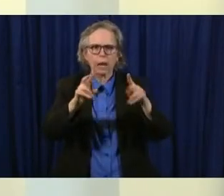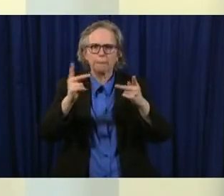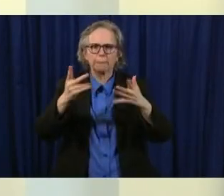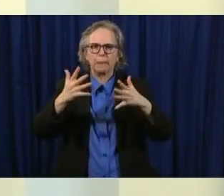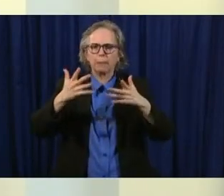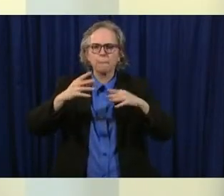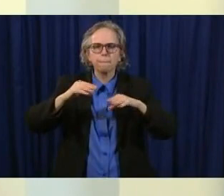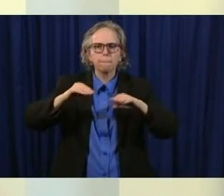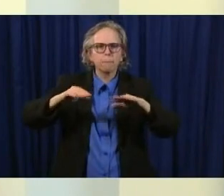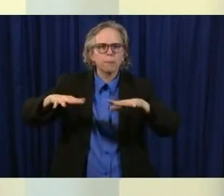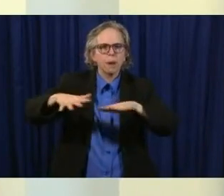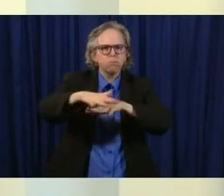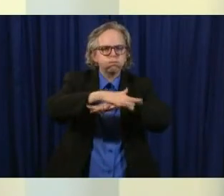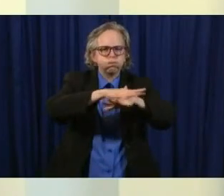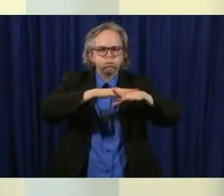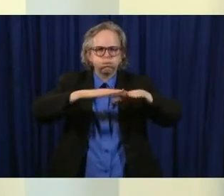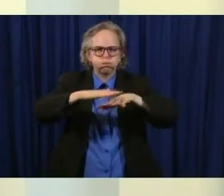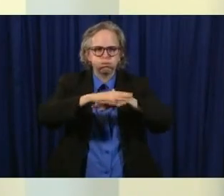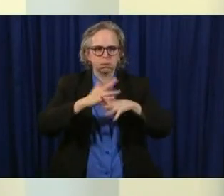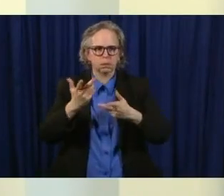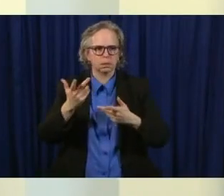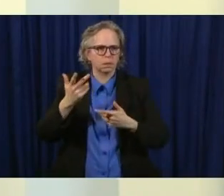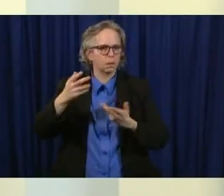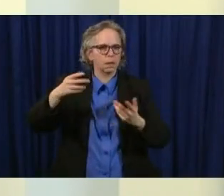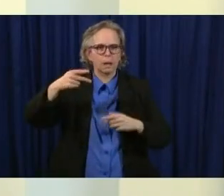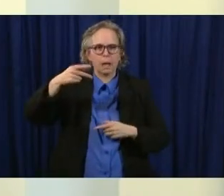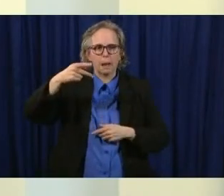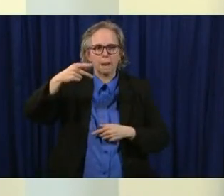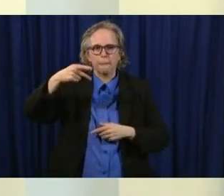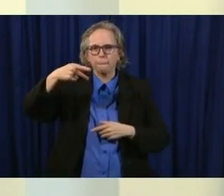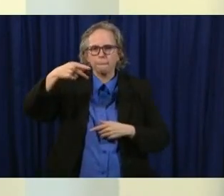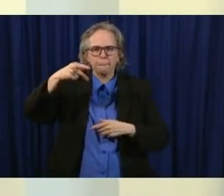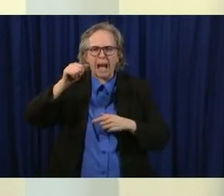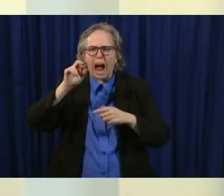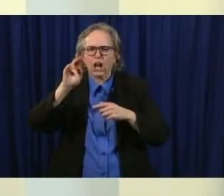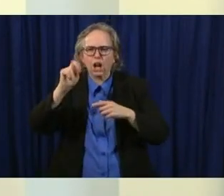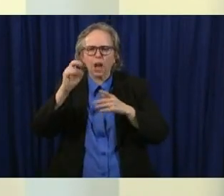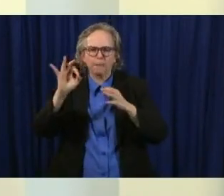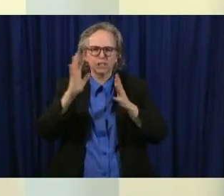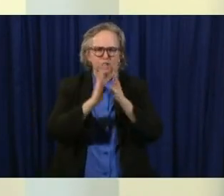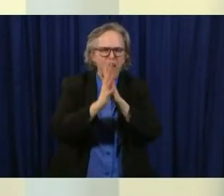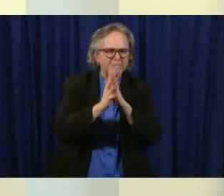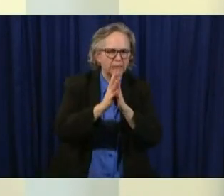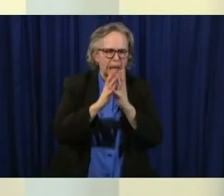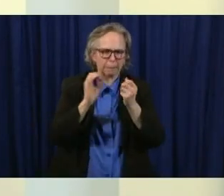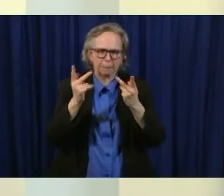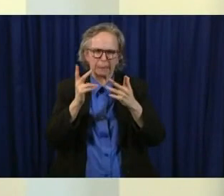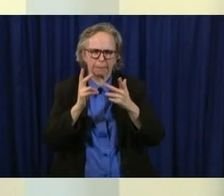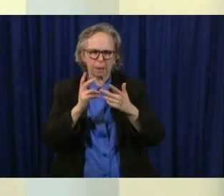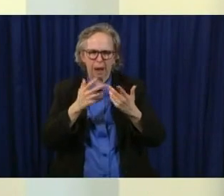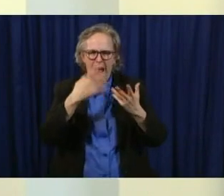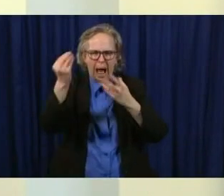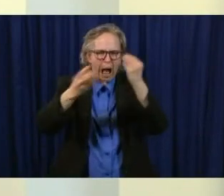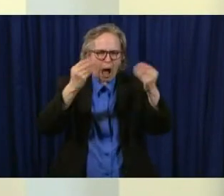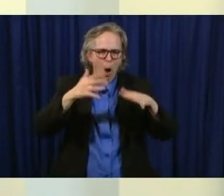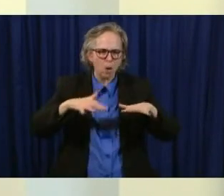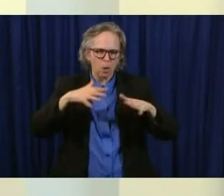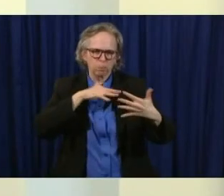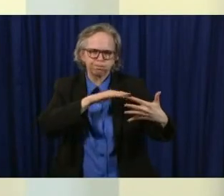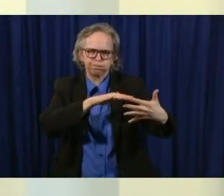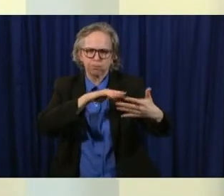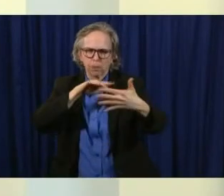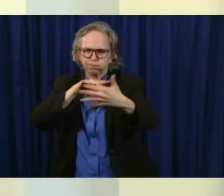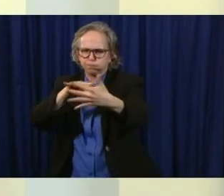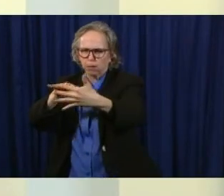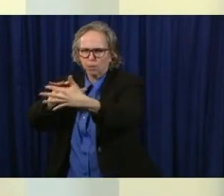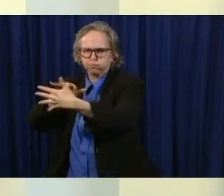traffic patterns and how much people are out and about so there are a lot of different ways um that scientists and others are trying to measure